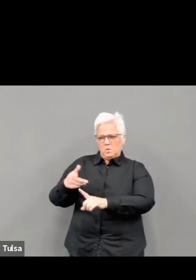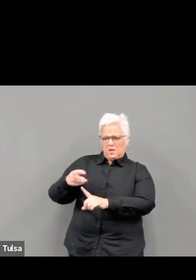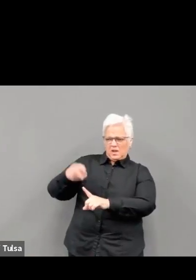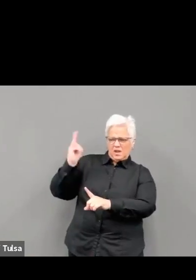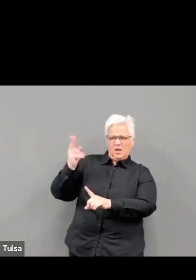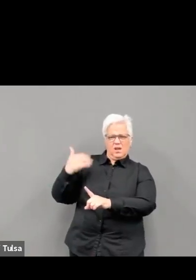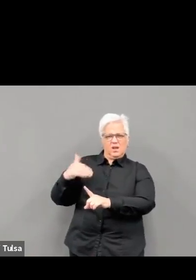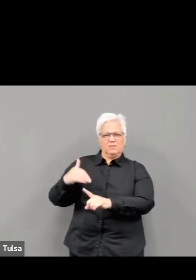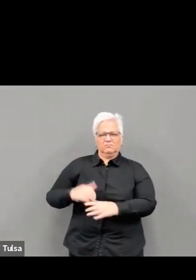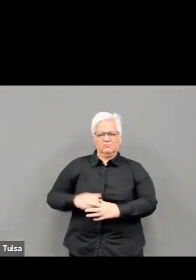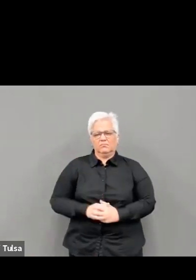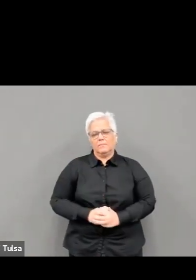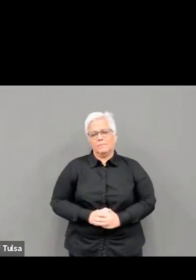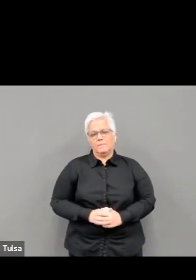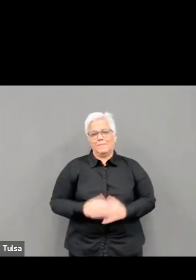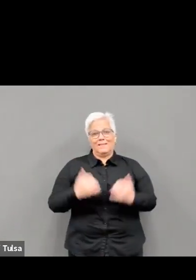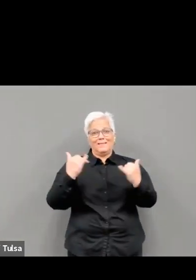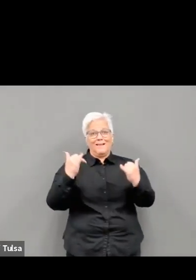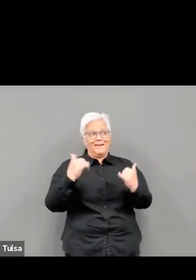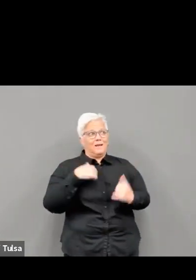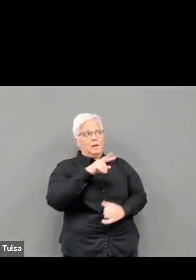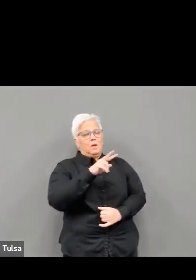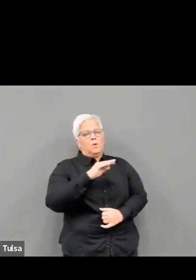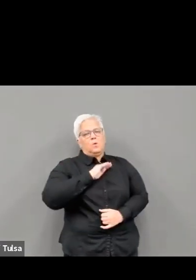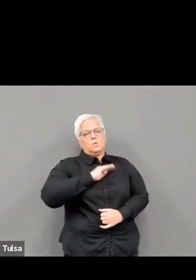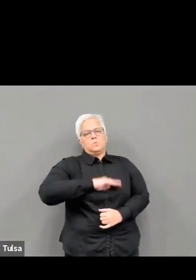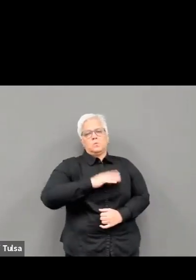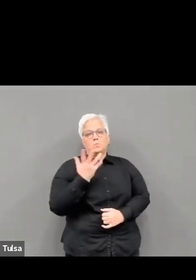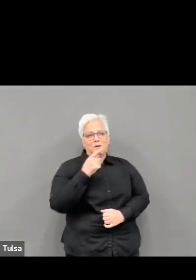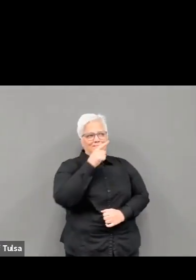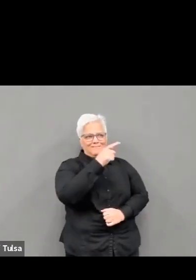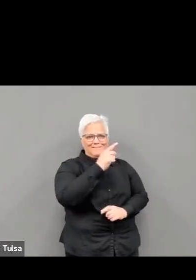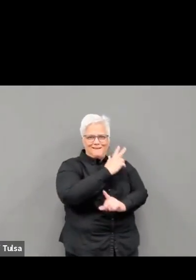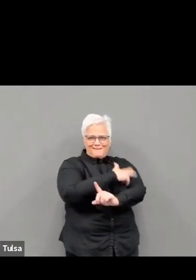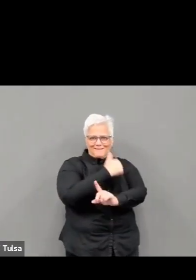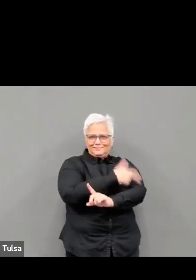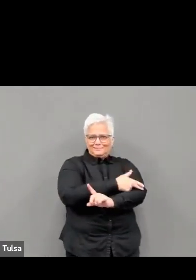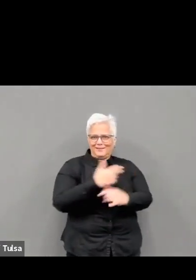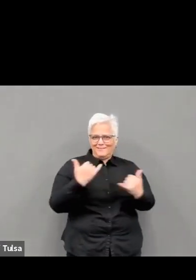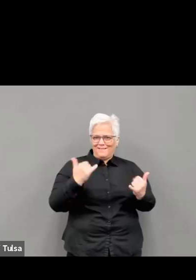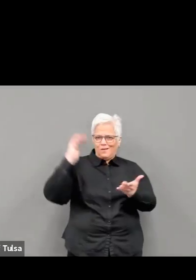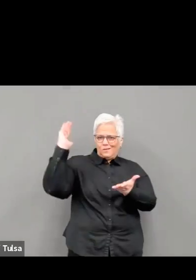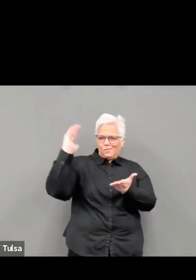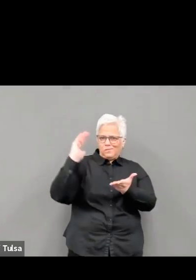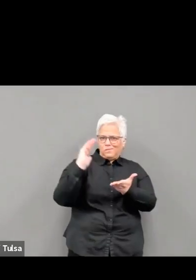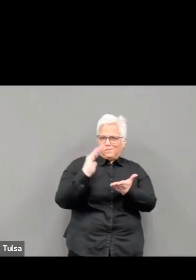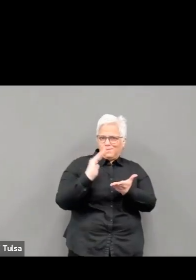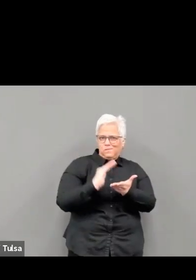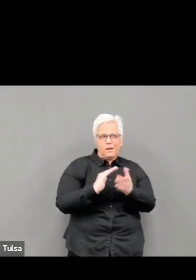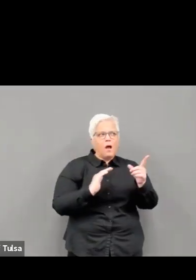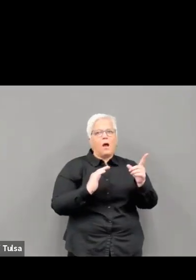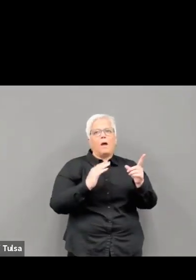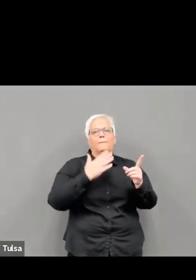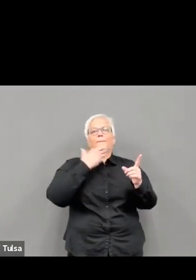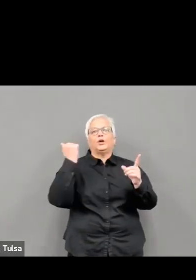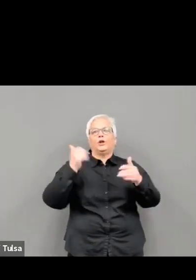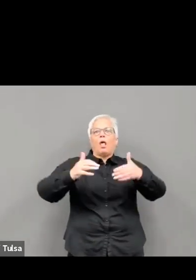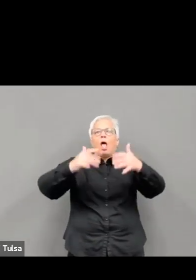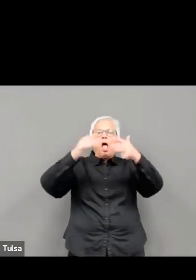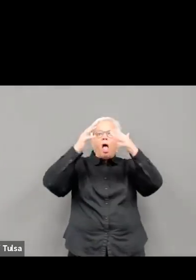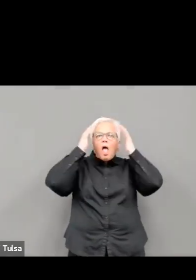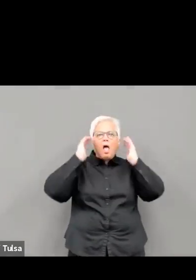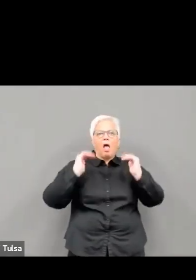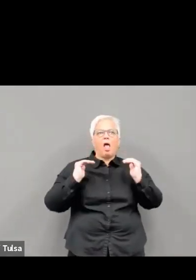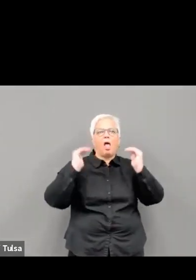down compared to previous months, as you've probably ever heard, now is not the time to relax precautions, while others are waiting to